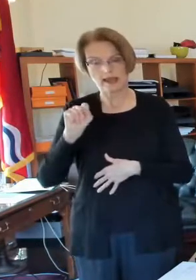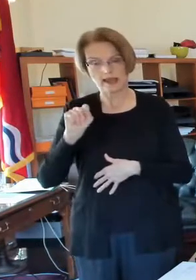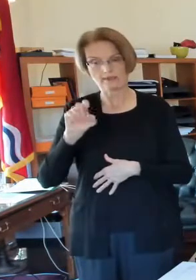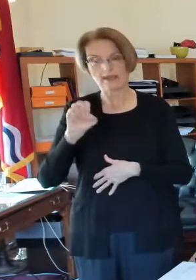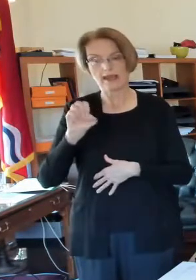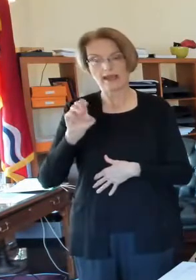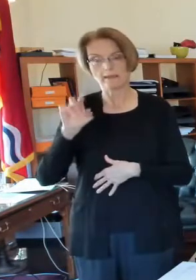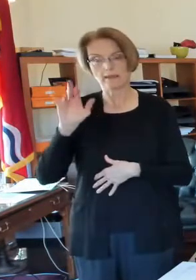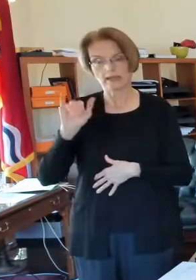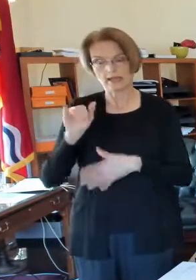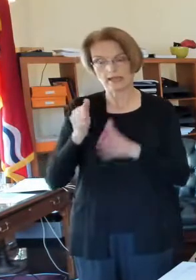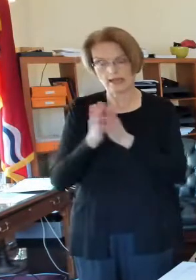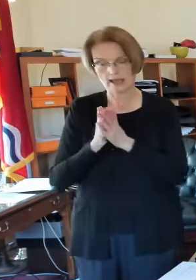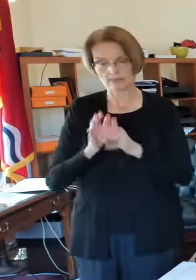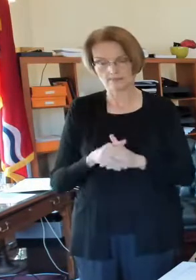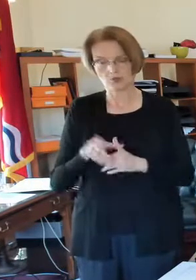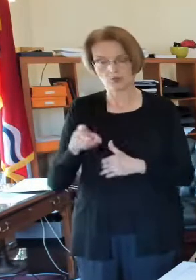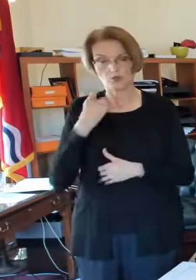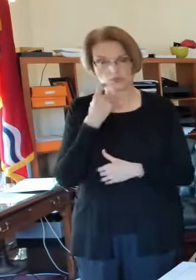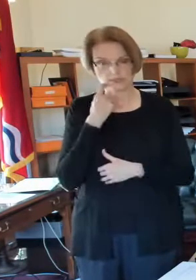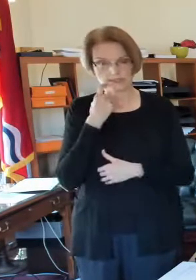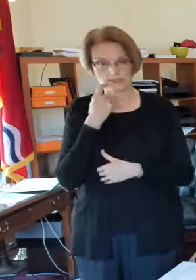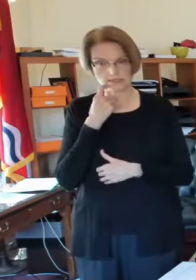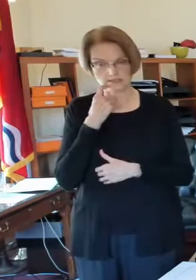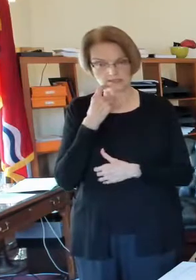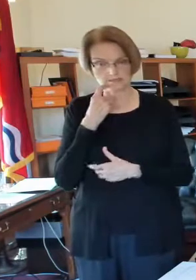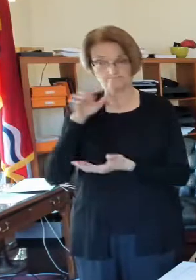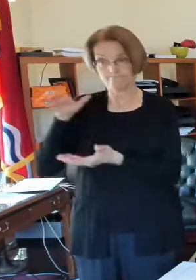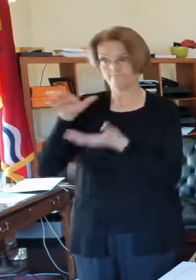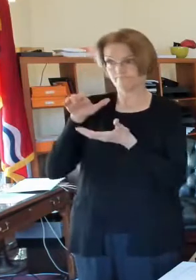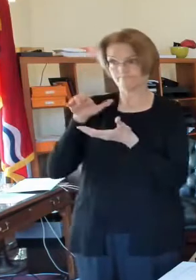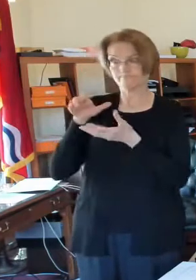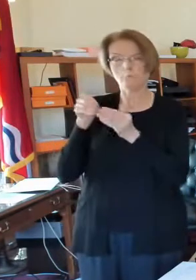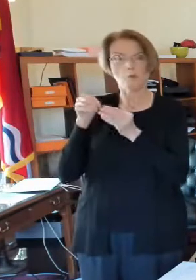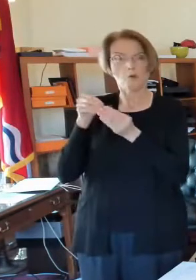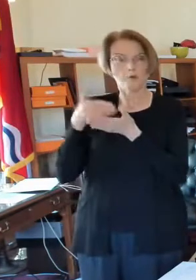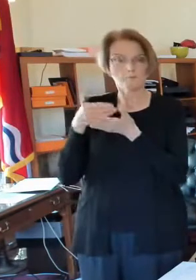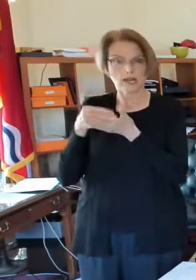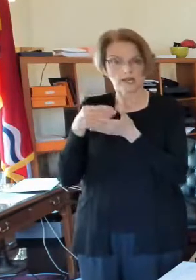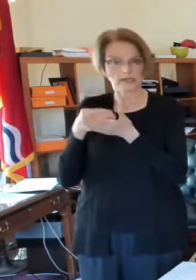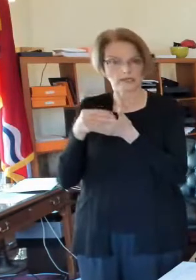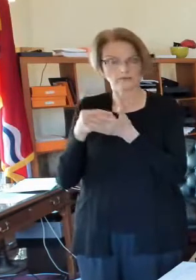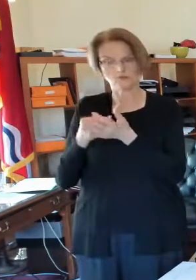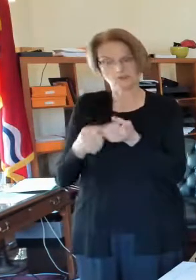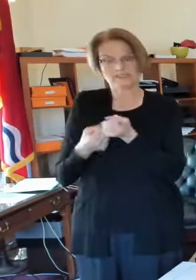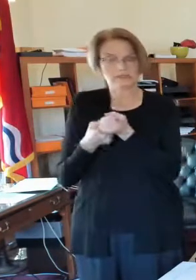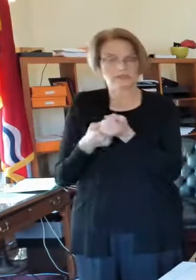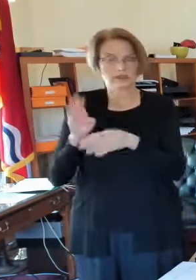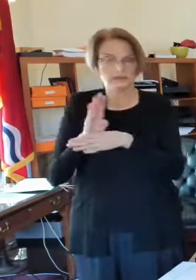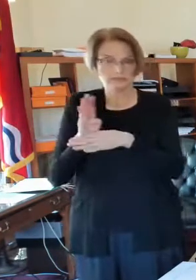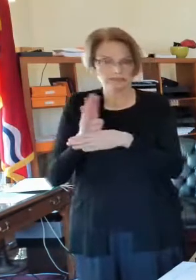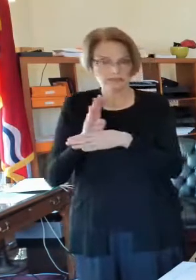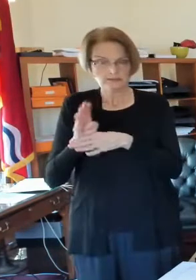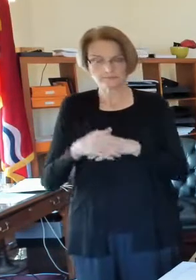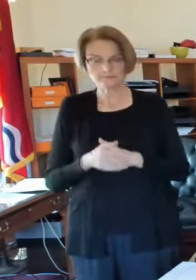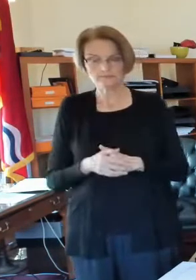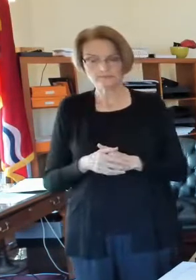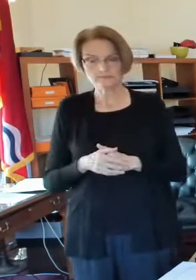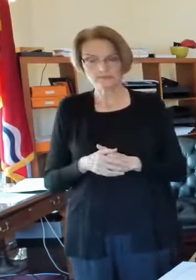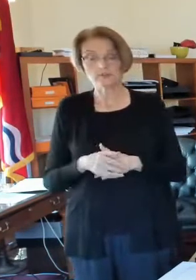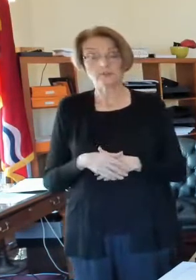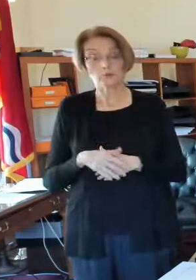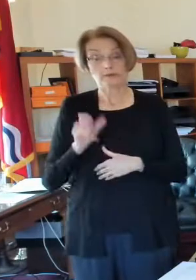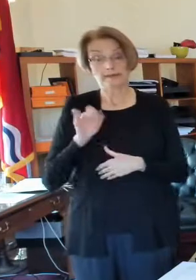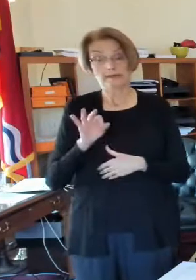question is, you recently got additional money for small businesses and assistance. Will a business that already